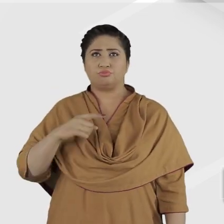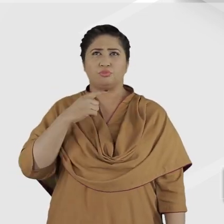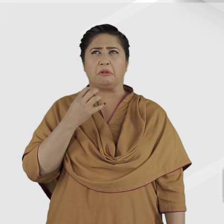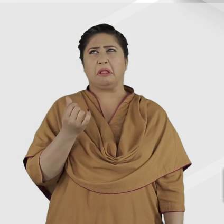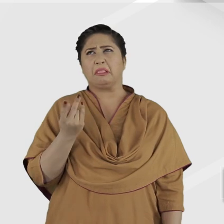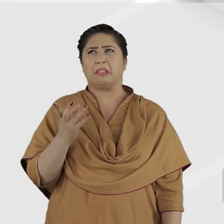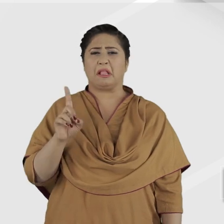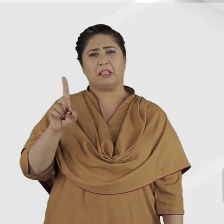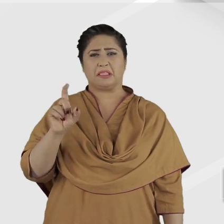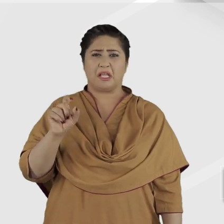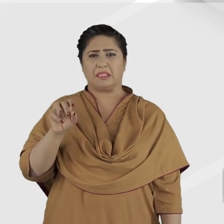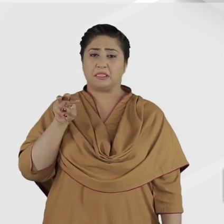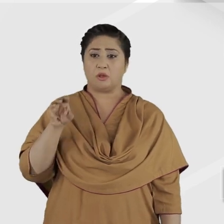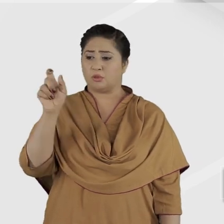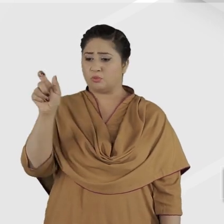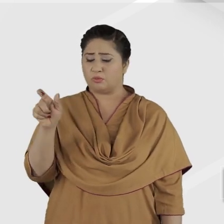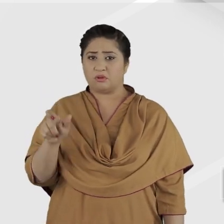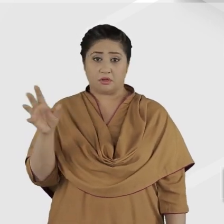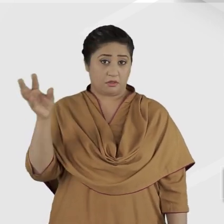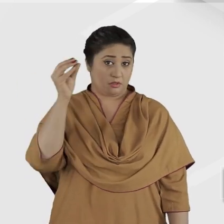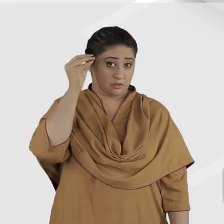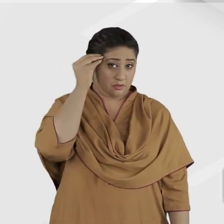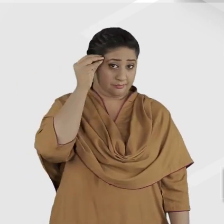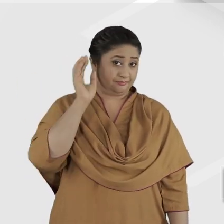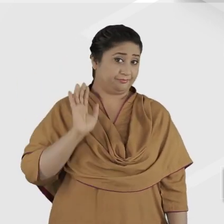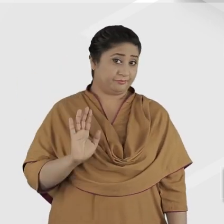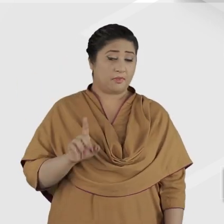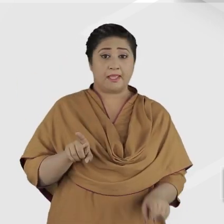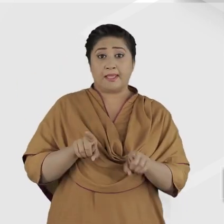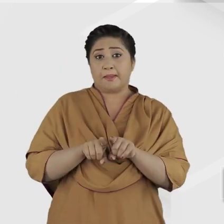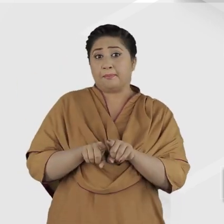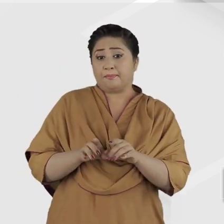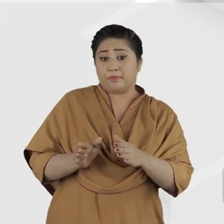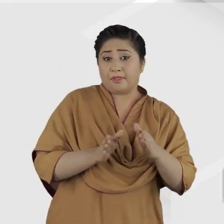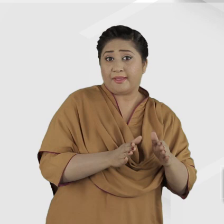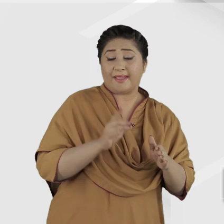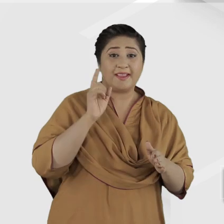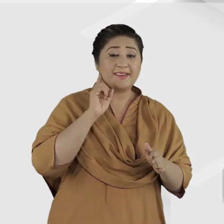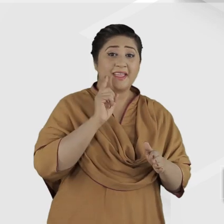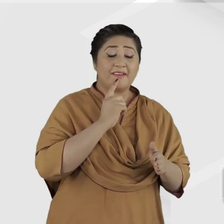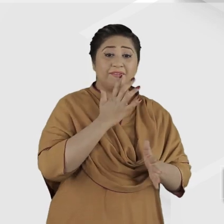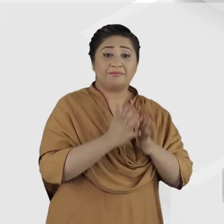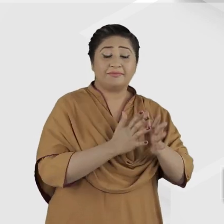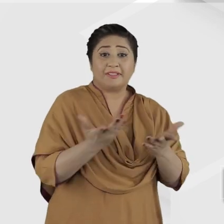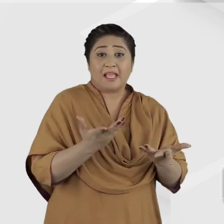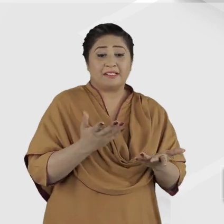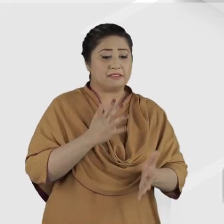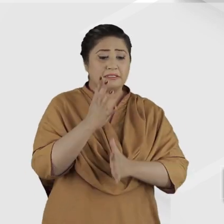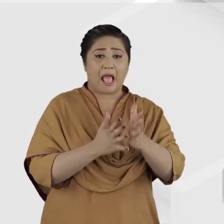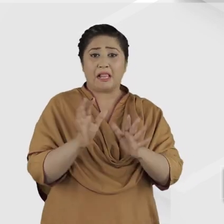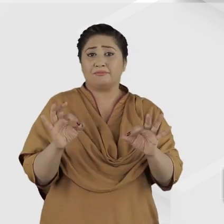exposed to upwards of 10,000 words by the time they are five, deaf children whose parents don't sign